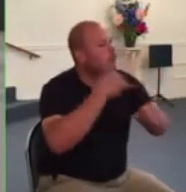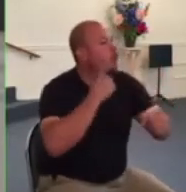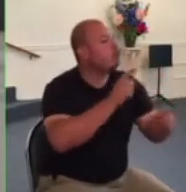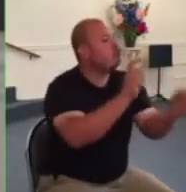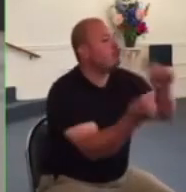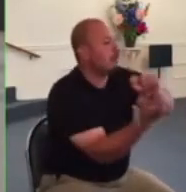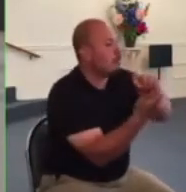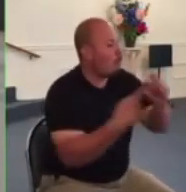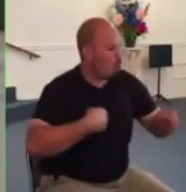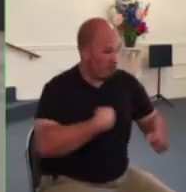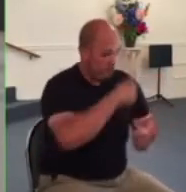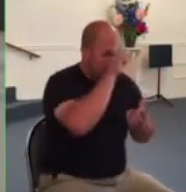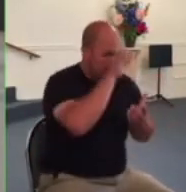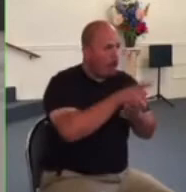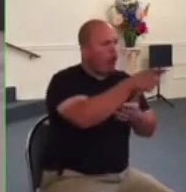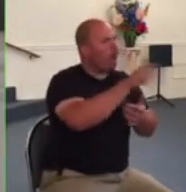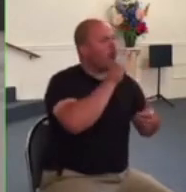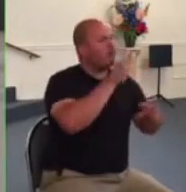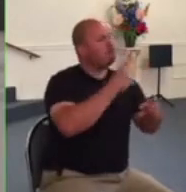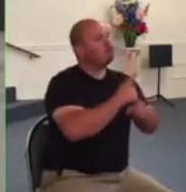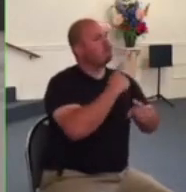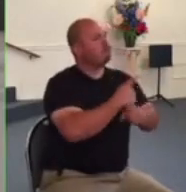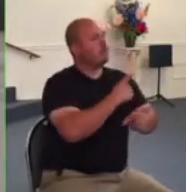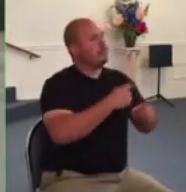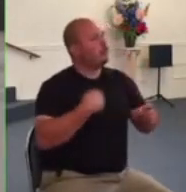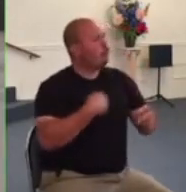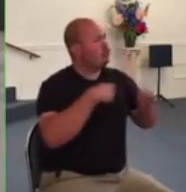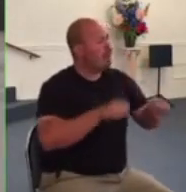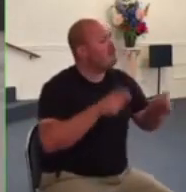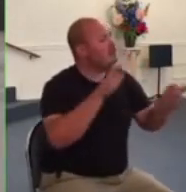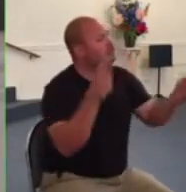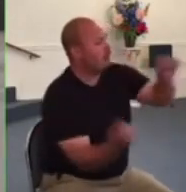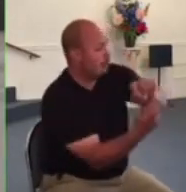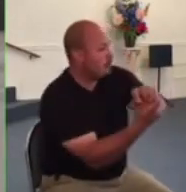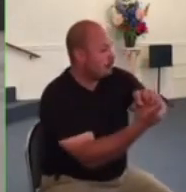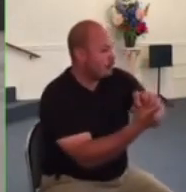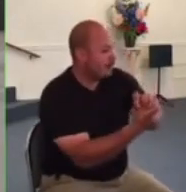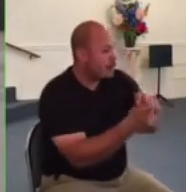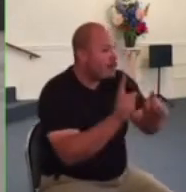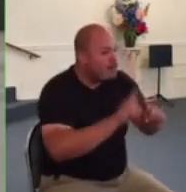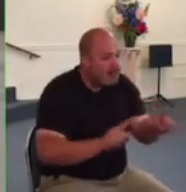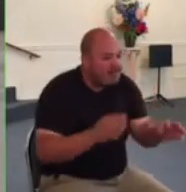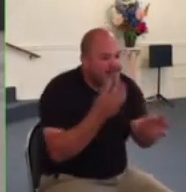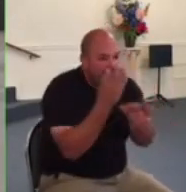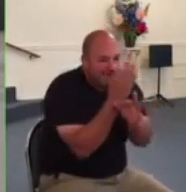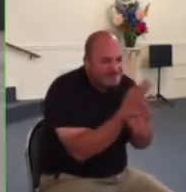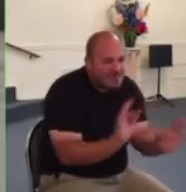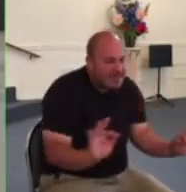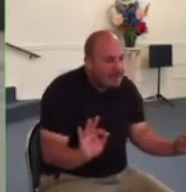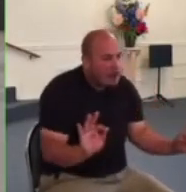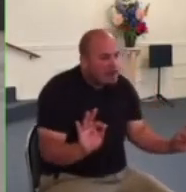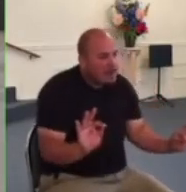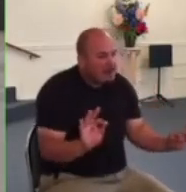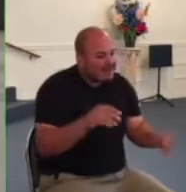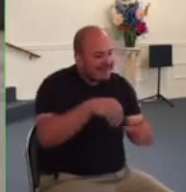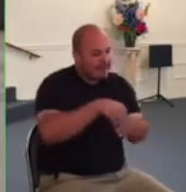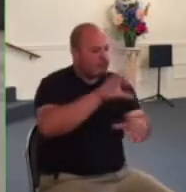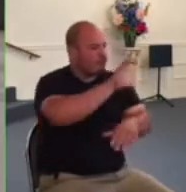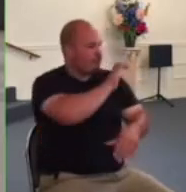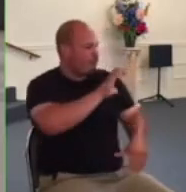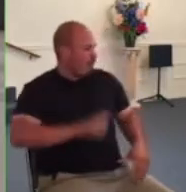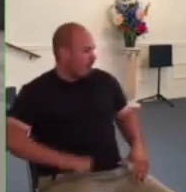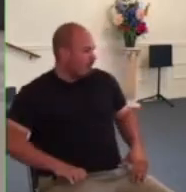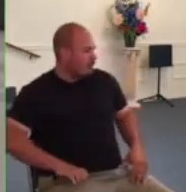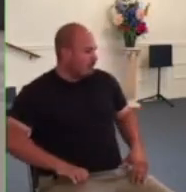inappropriately but the freedom we enjoy in christ is not freedom to just do whatever we want we must not